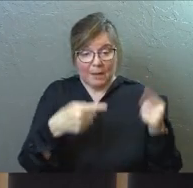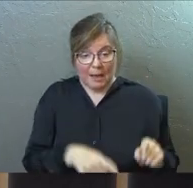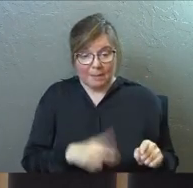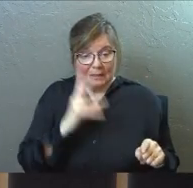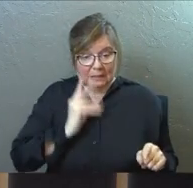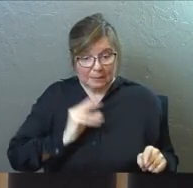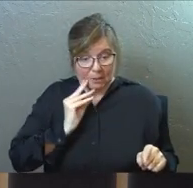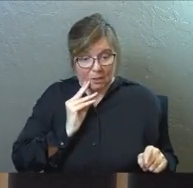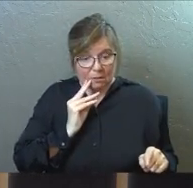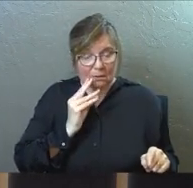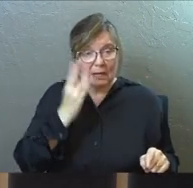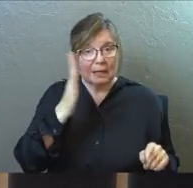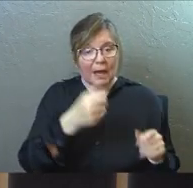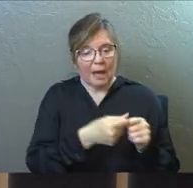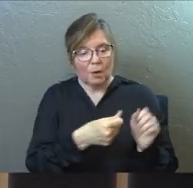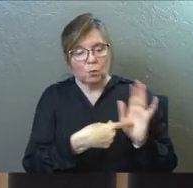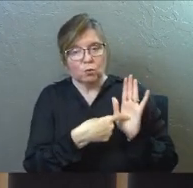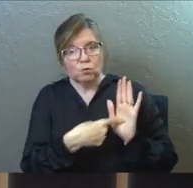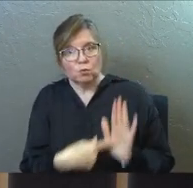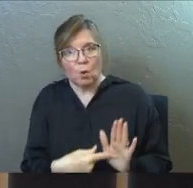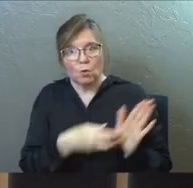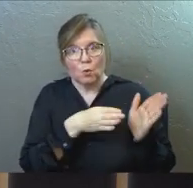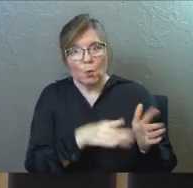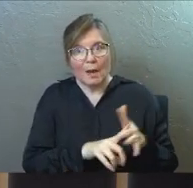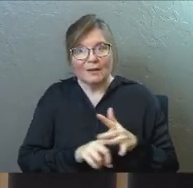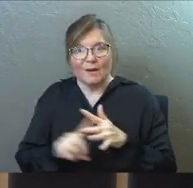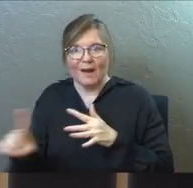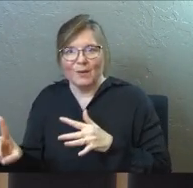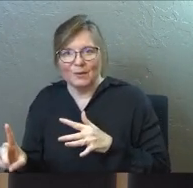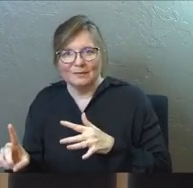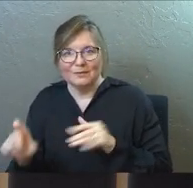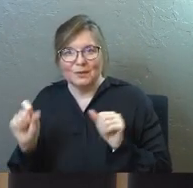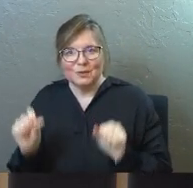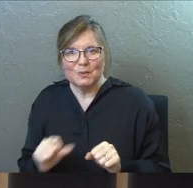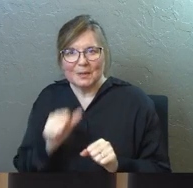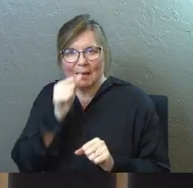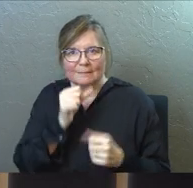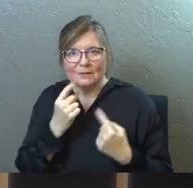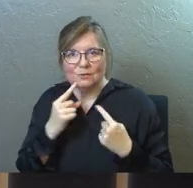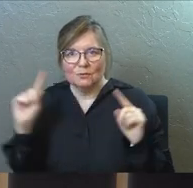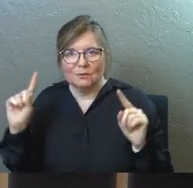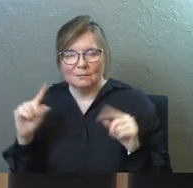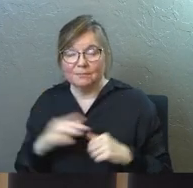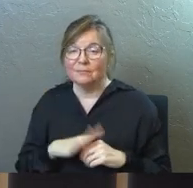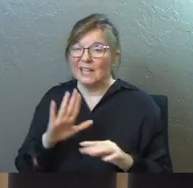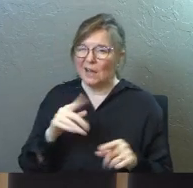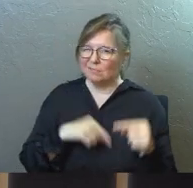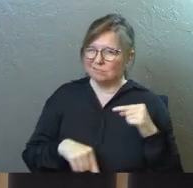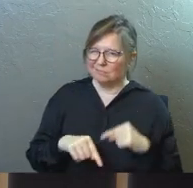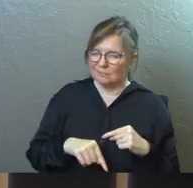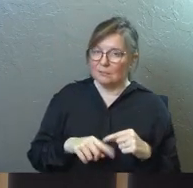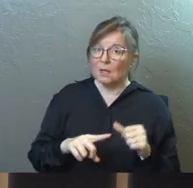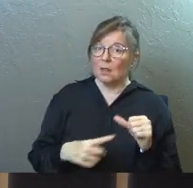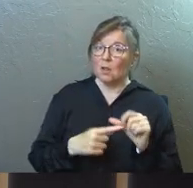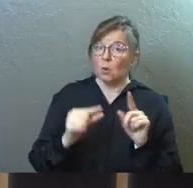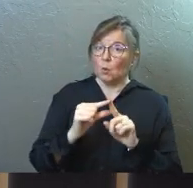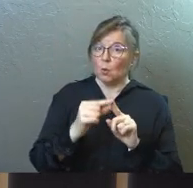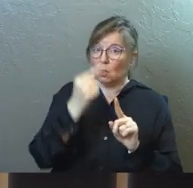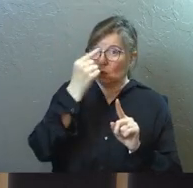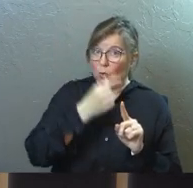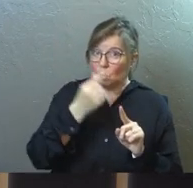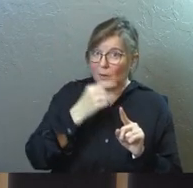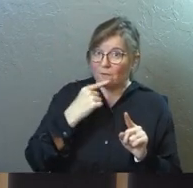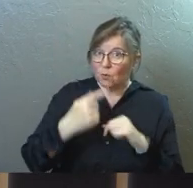you can endure. Now, I've got to give you a couple technical things here. First off, the Greek word there for temptations,